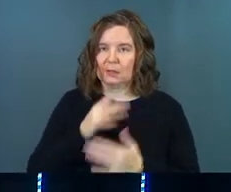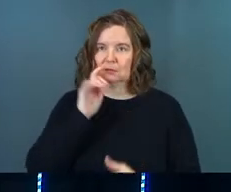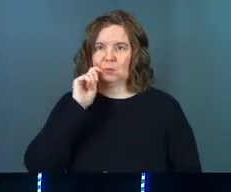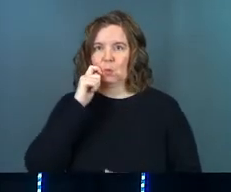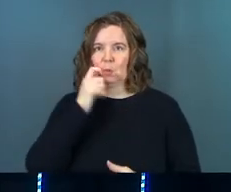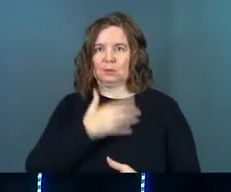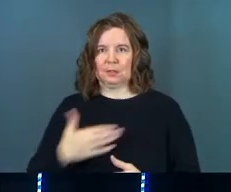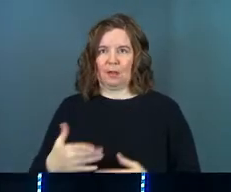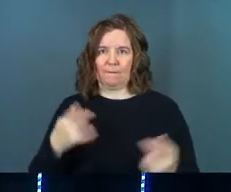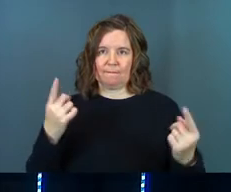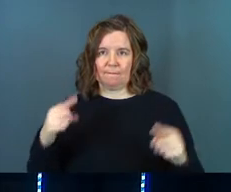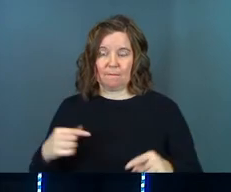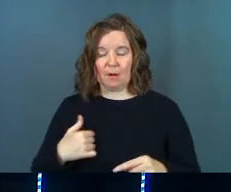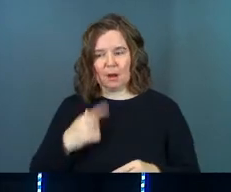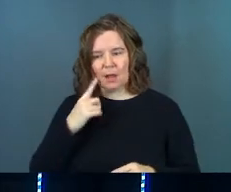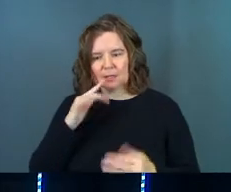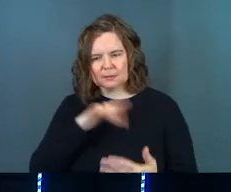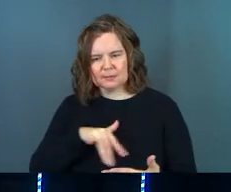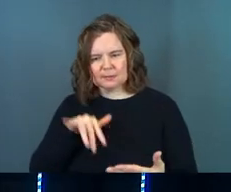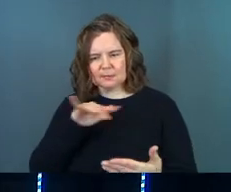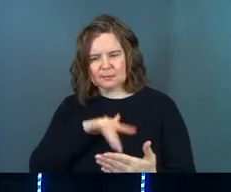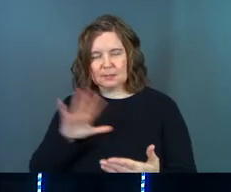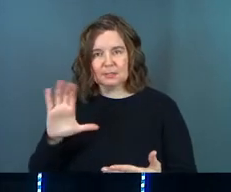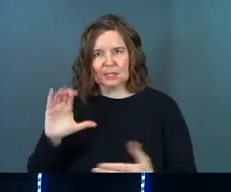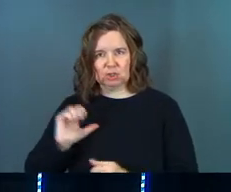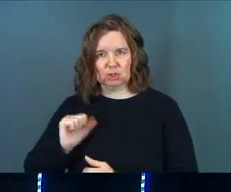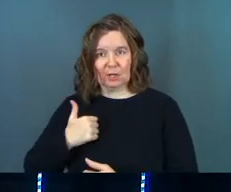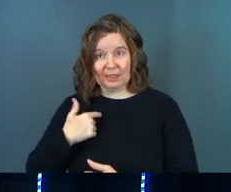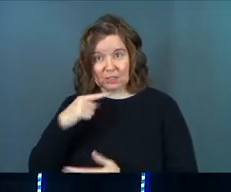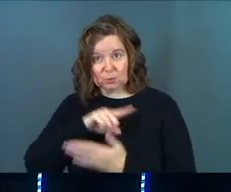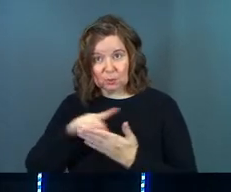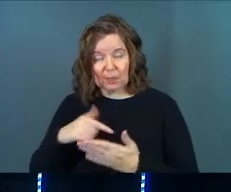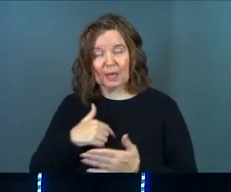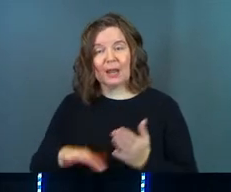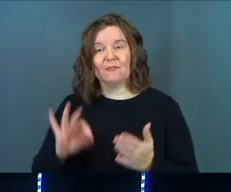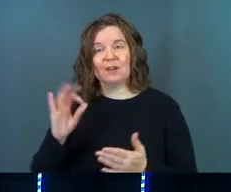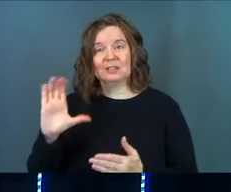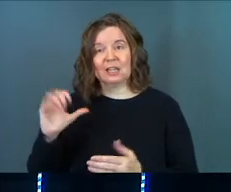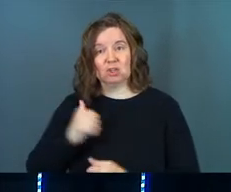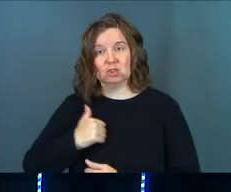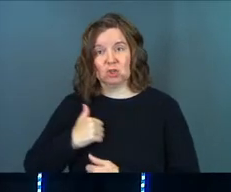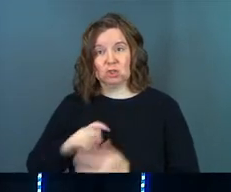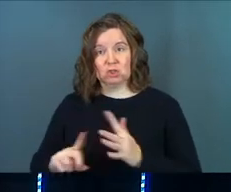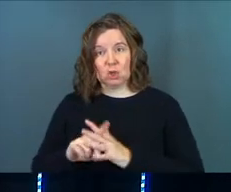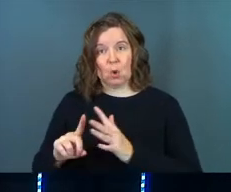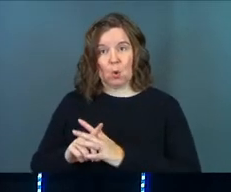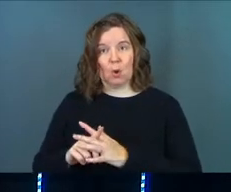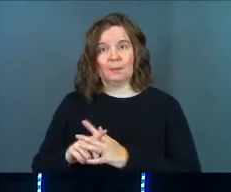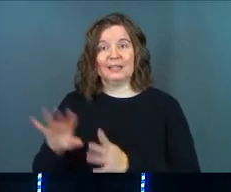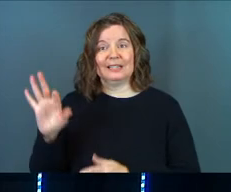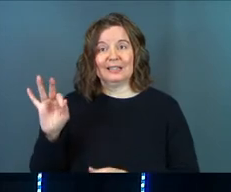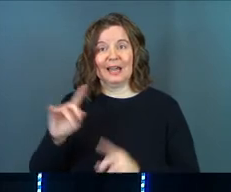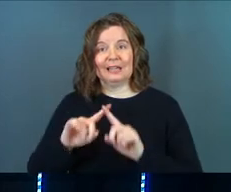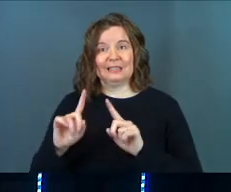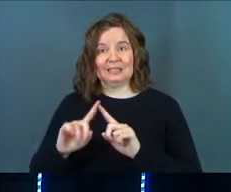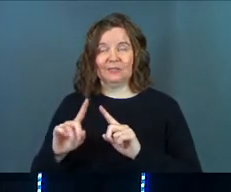cool stuff. And I started studying centurions this week. And I found centurions show up in nine different, at least the